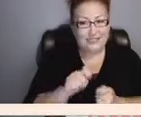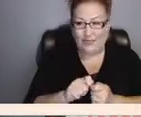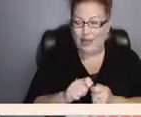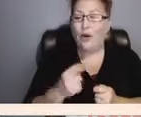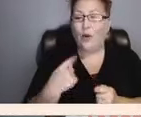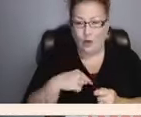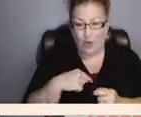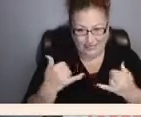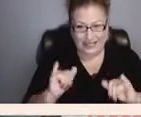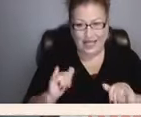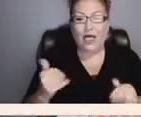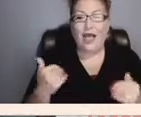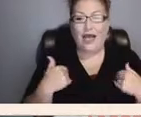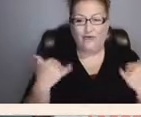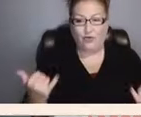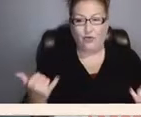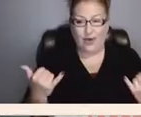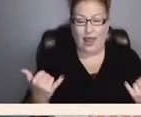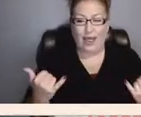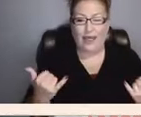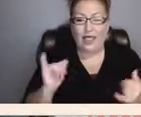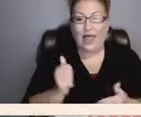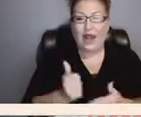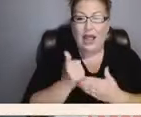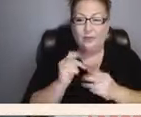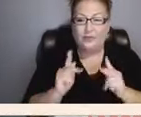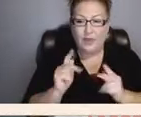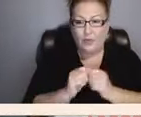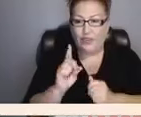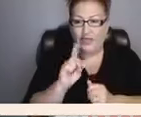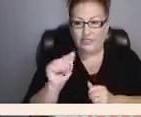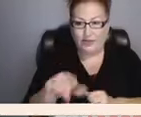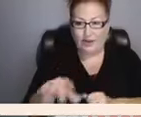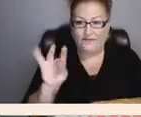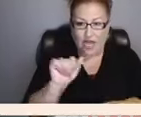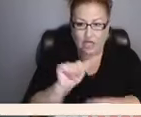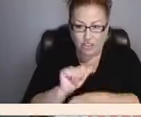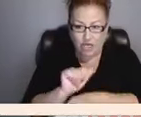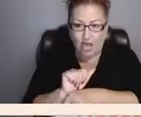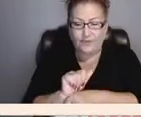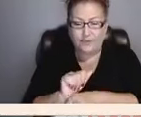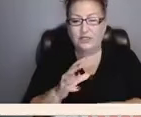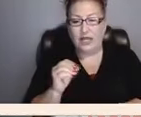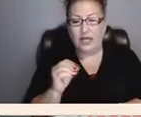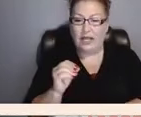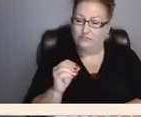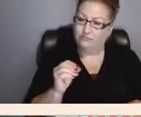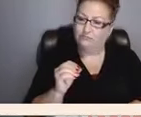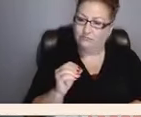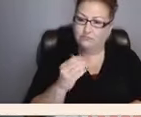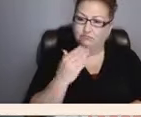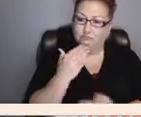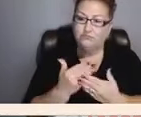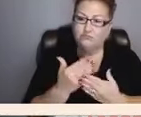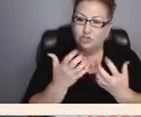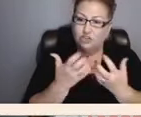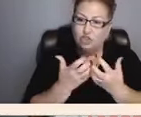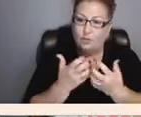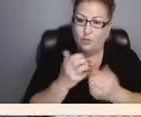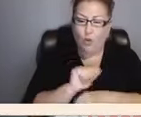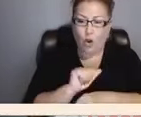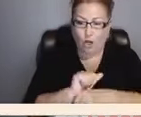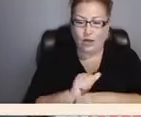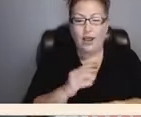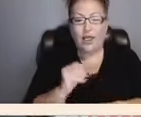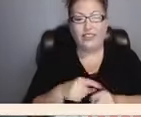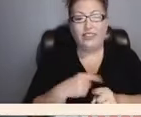that helps people with disabilities find jobs and suitable work. And then 1919,